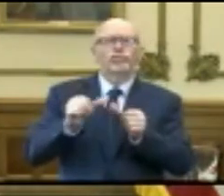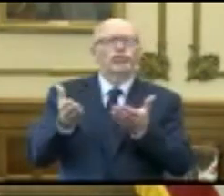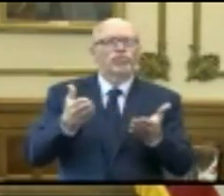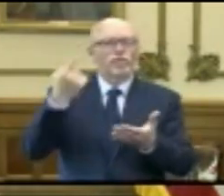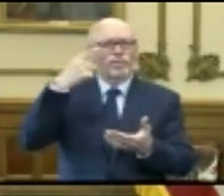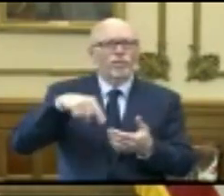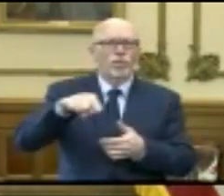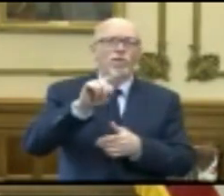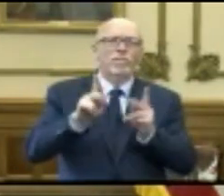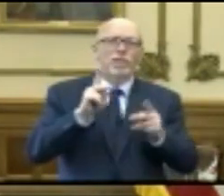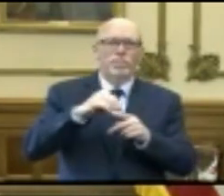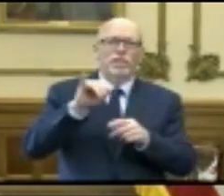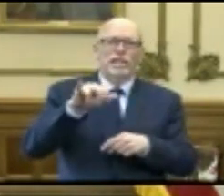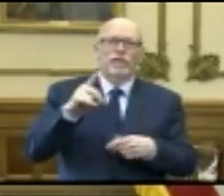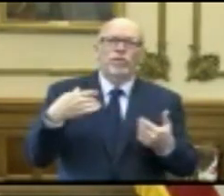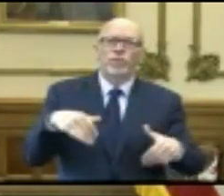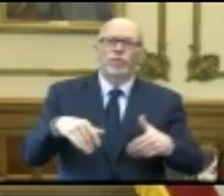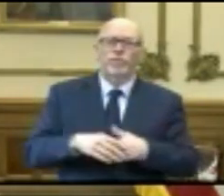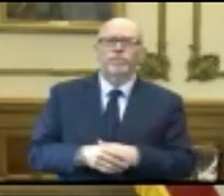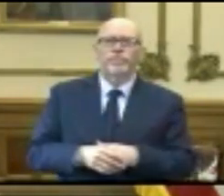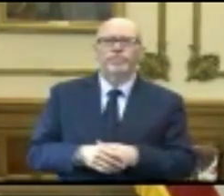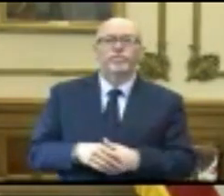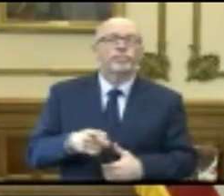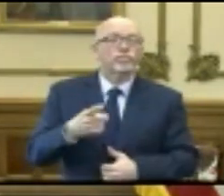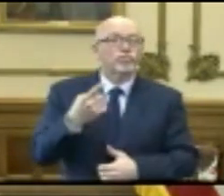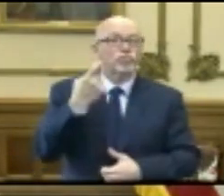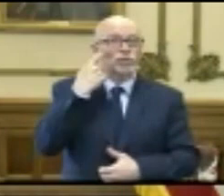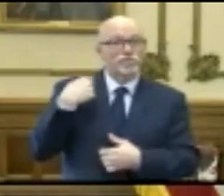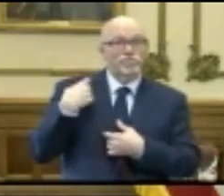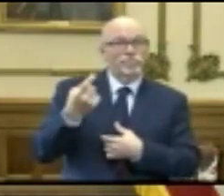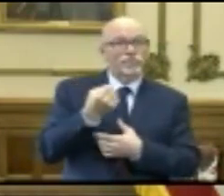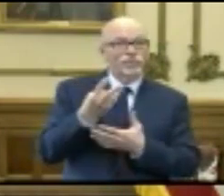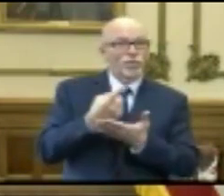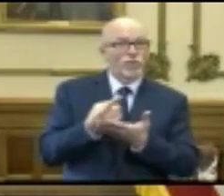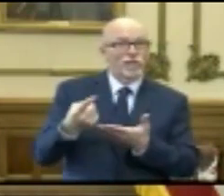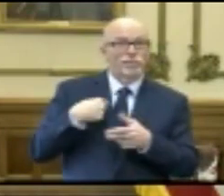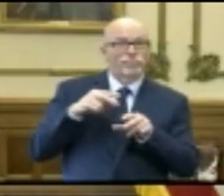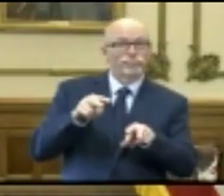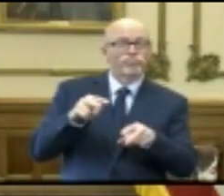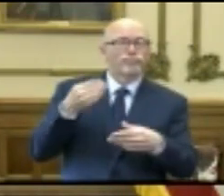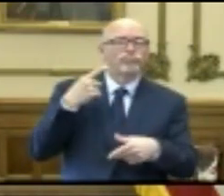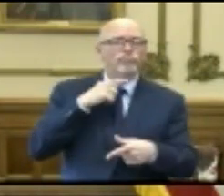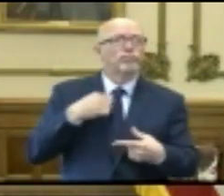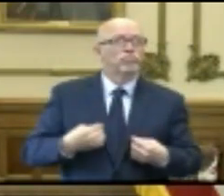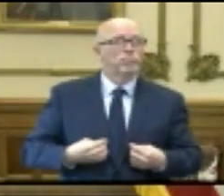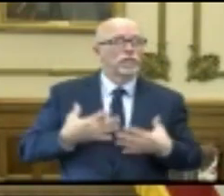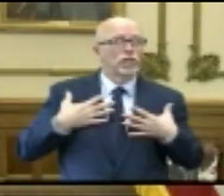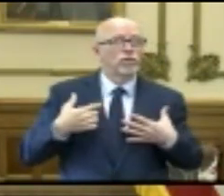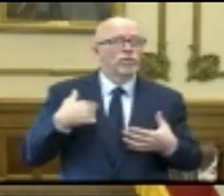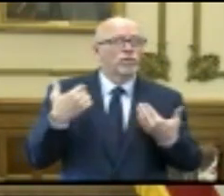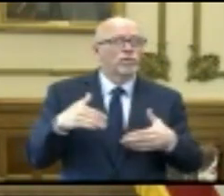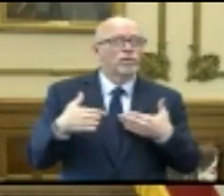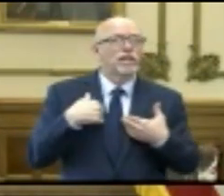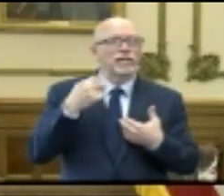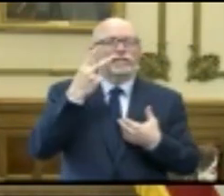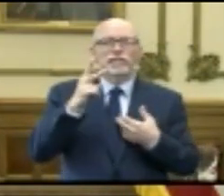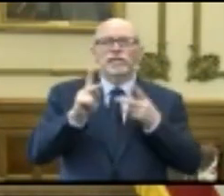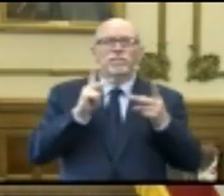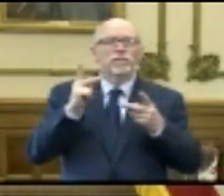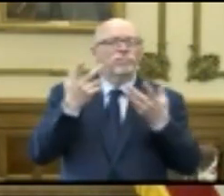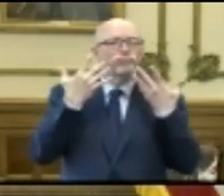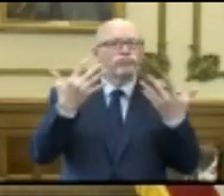Hoosiers. I have to say, recent weeks have been inspiring to me as I see the neighborliness